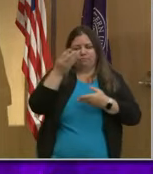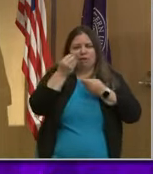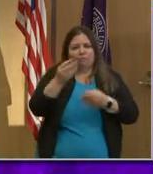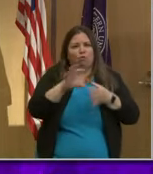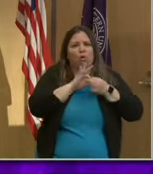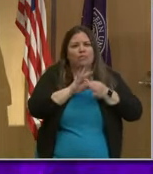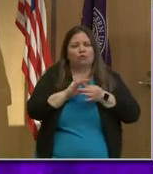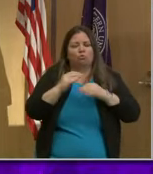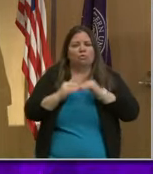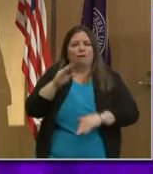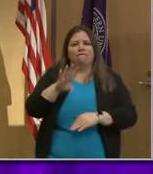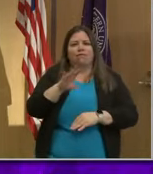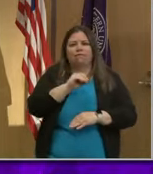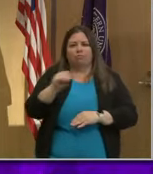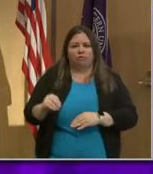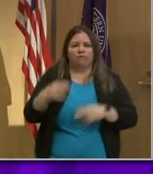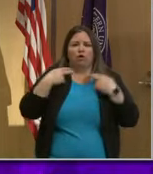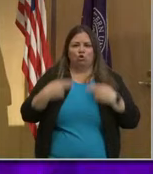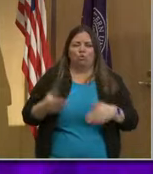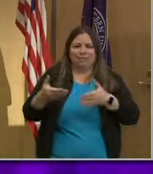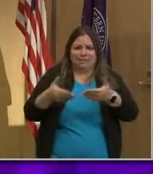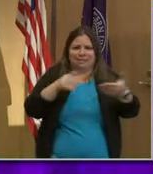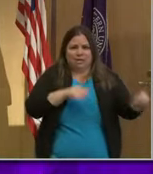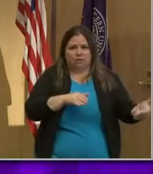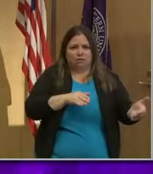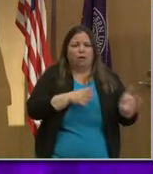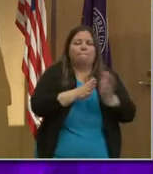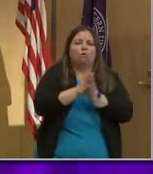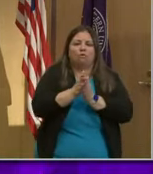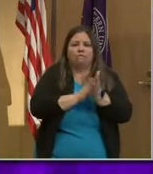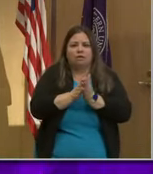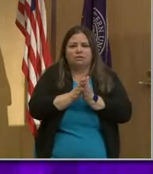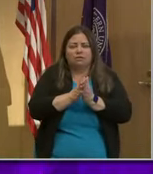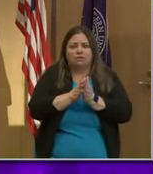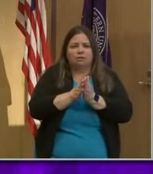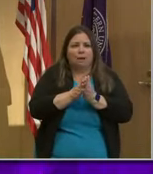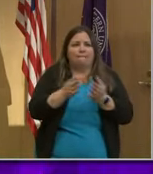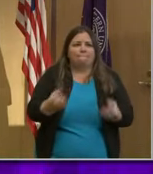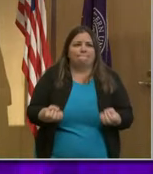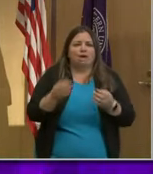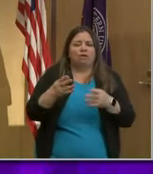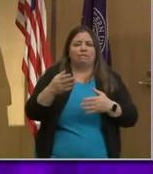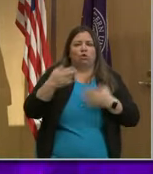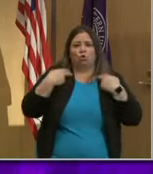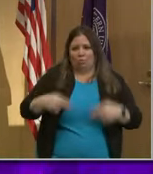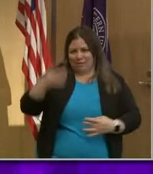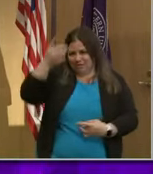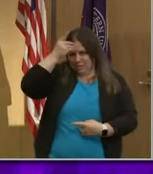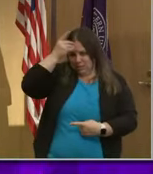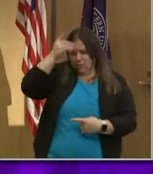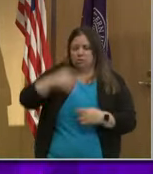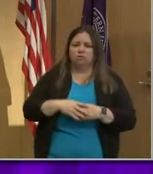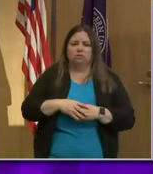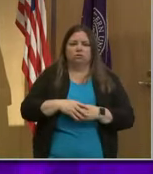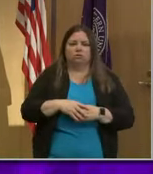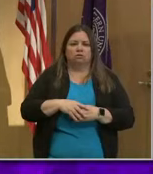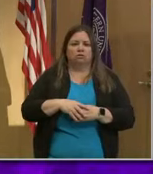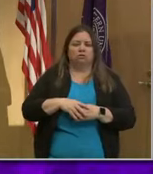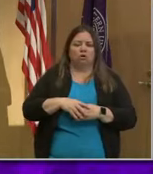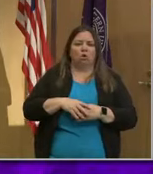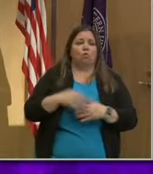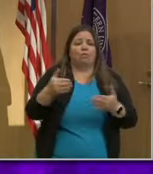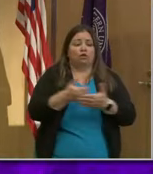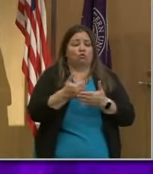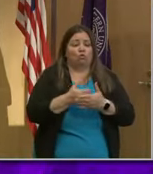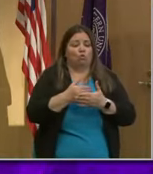50% of human deaths. It drives a vast majority of human diseases. And with this new set